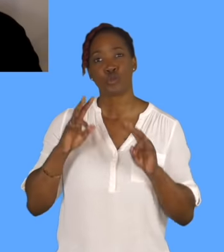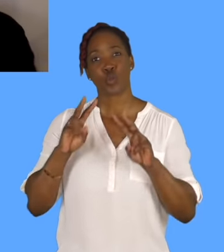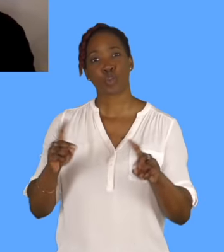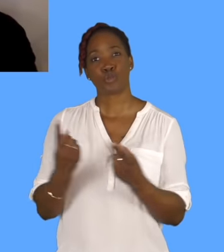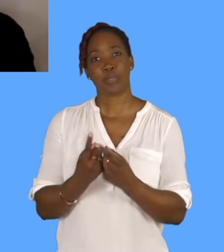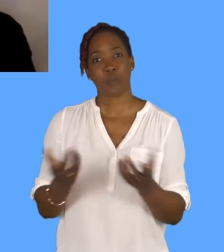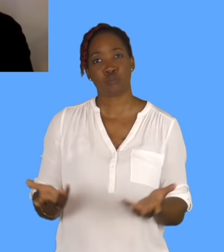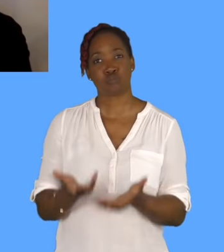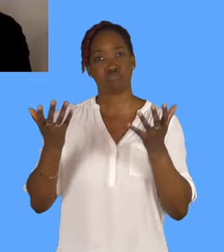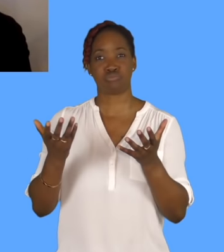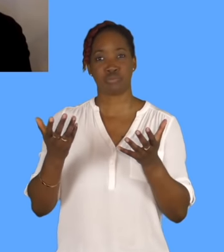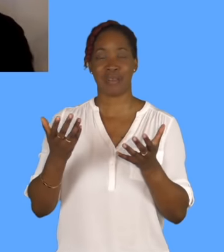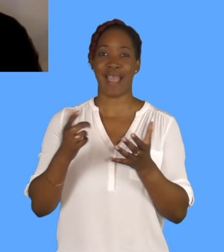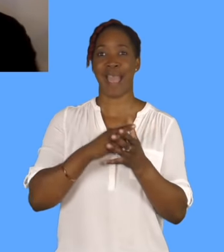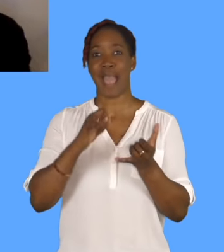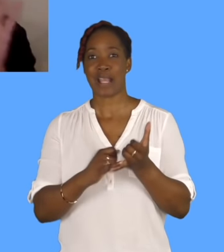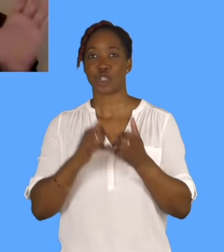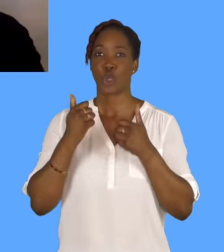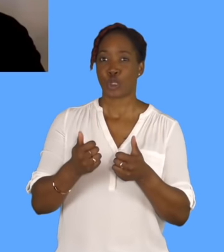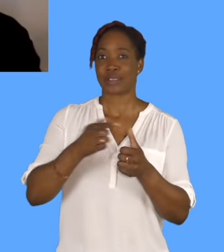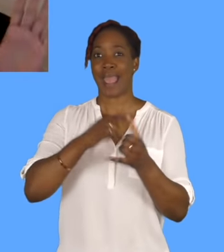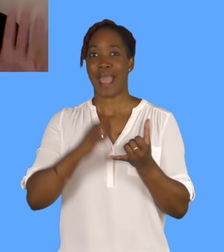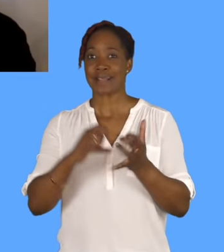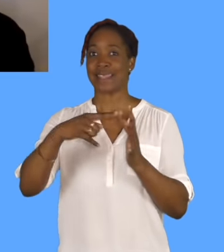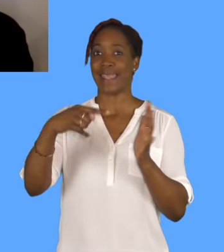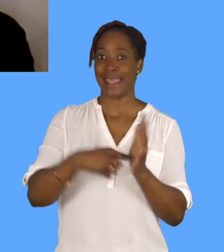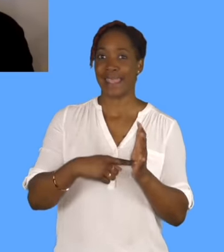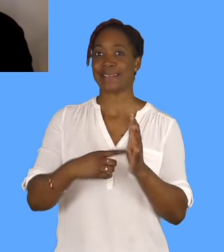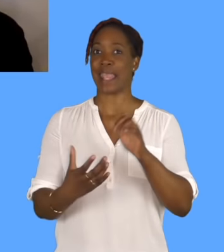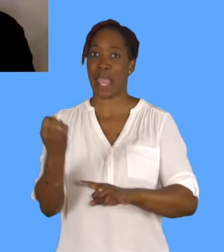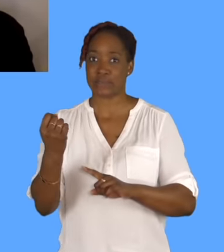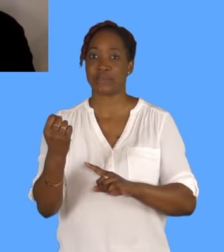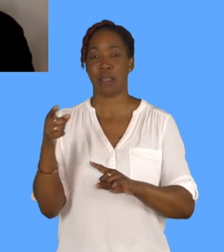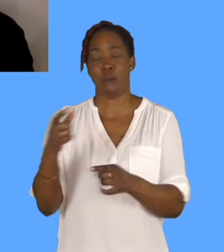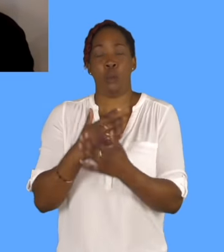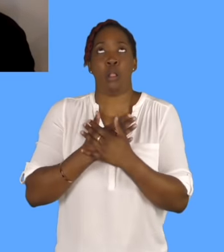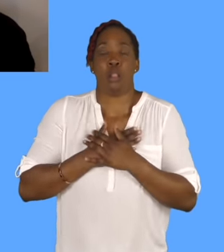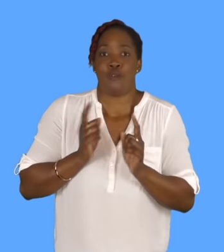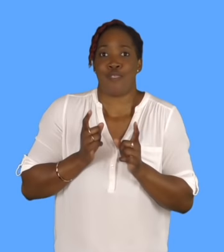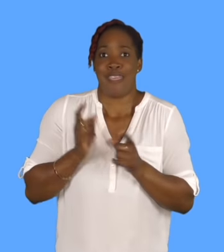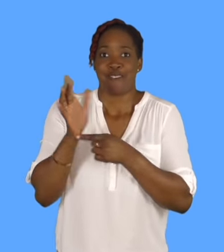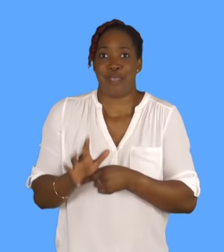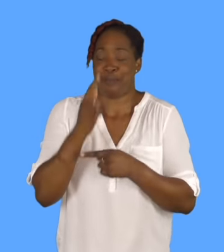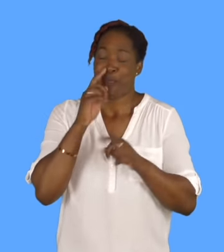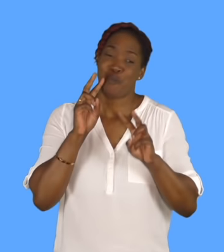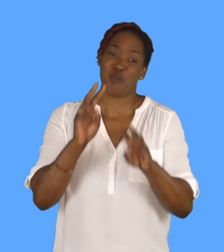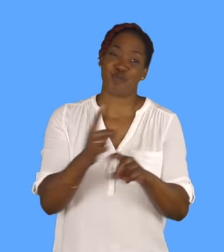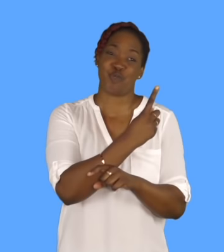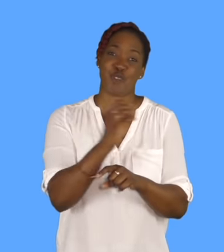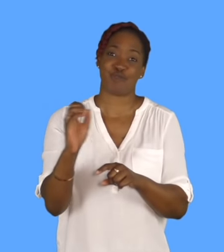I absolutely love that film, and I can watch it a hundred times, and I've probably watched it a hundred times, and